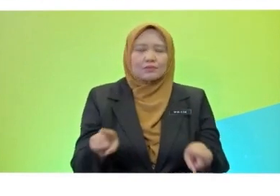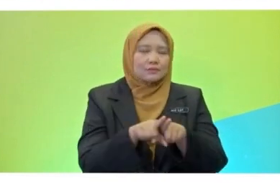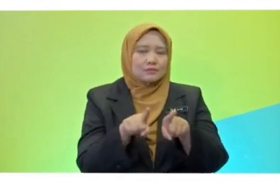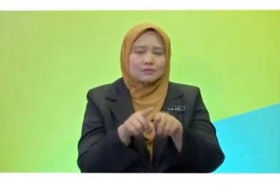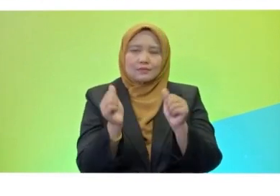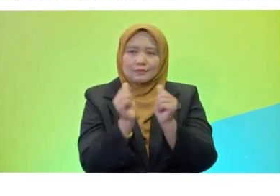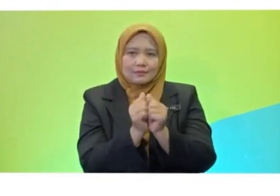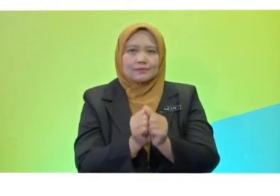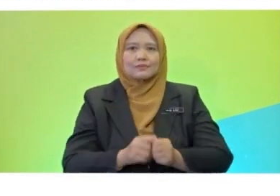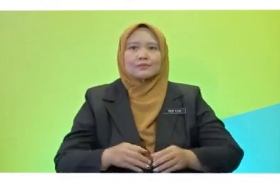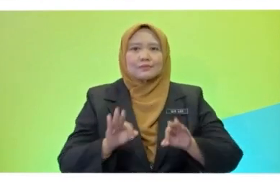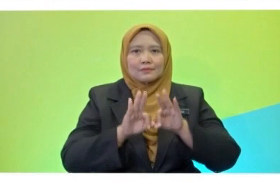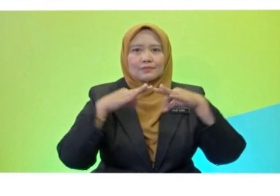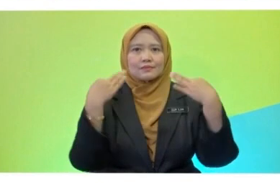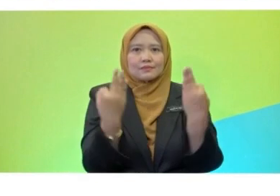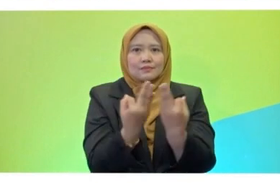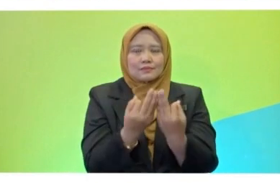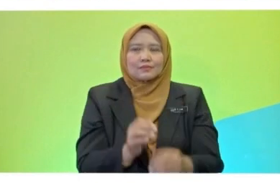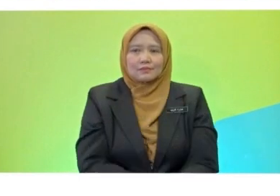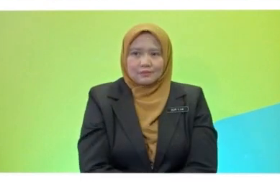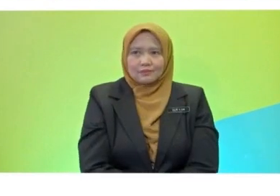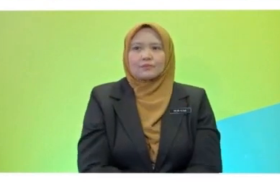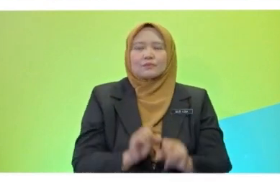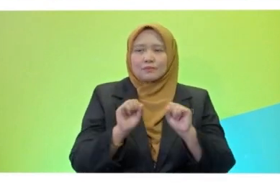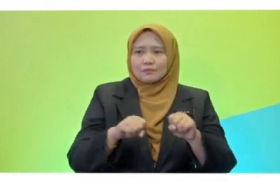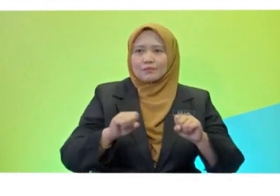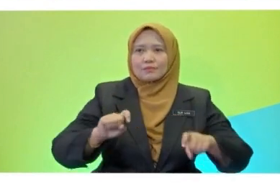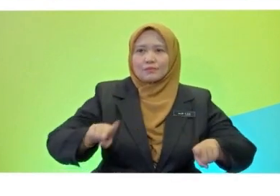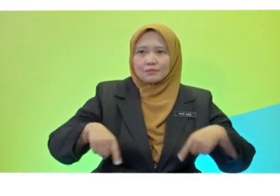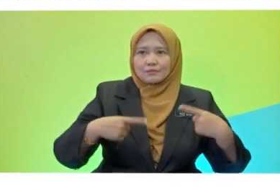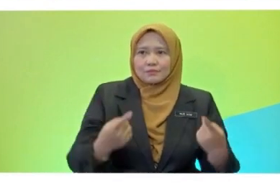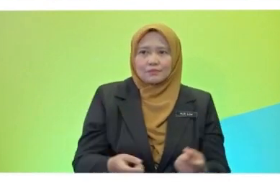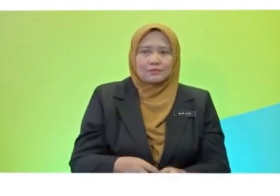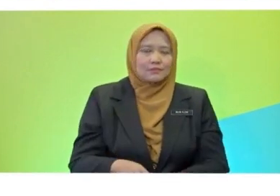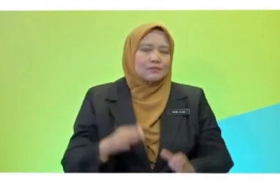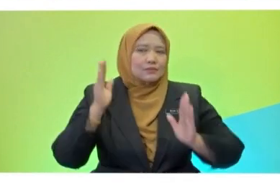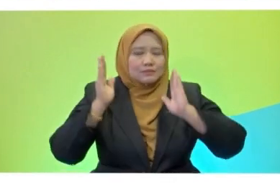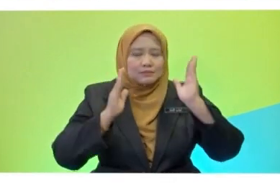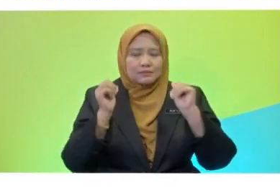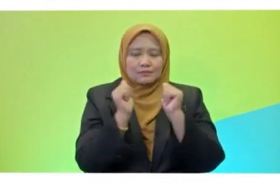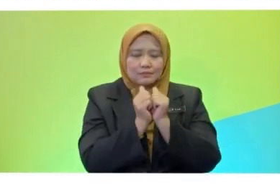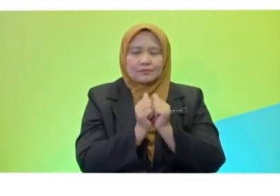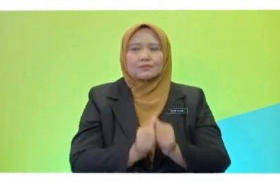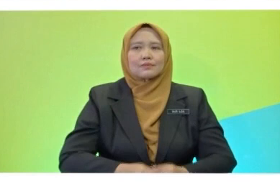And also, I get to explore places in Malaysia with my family.